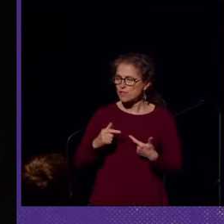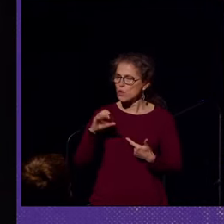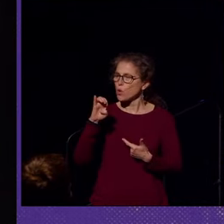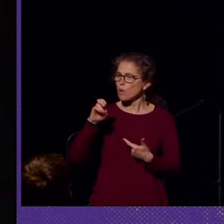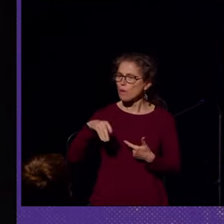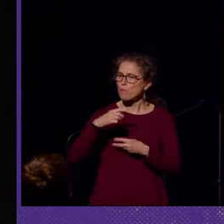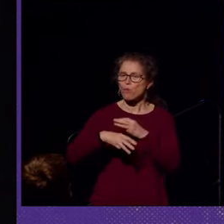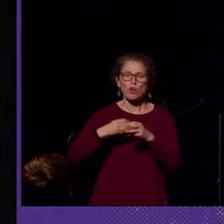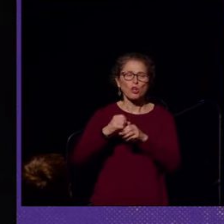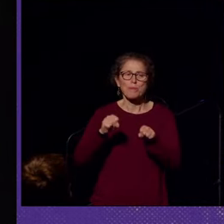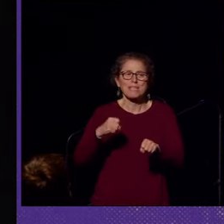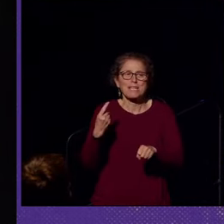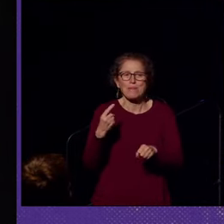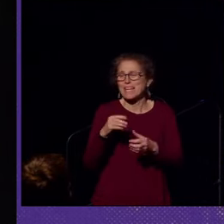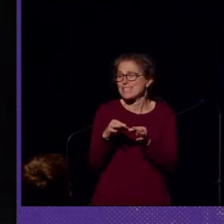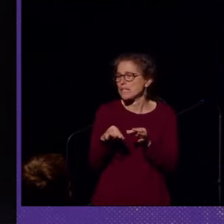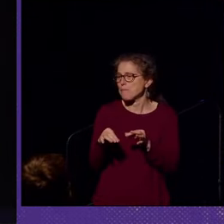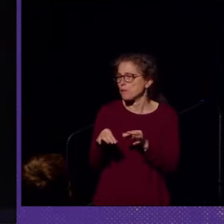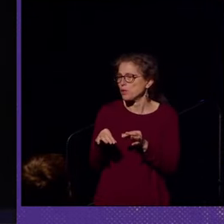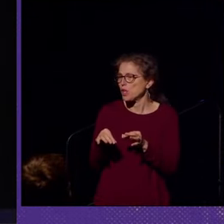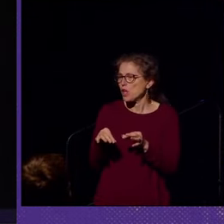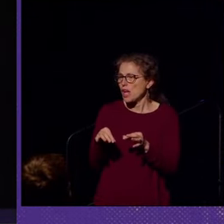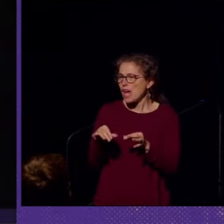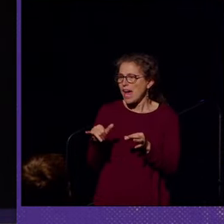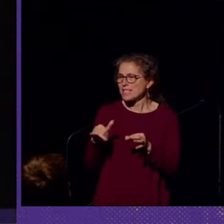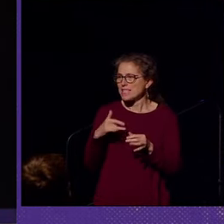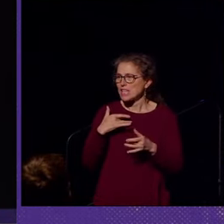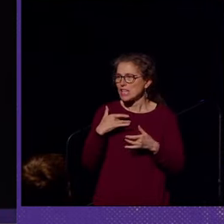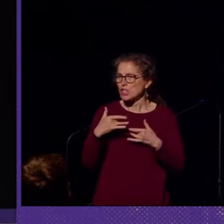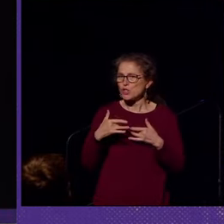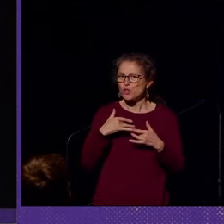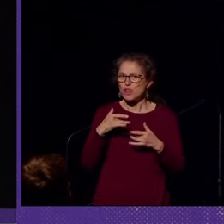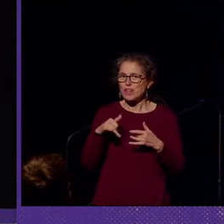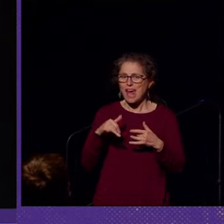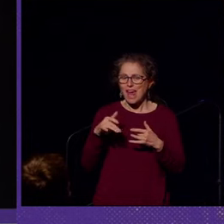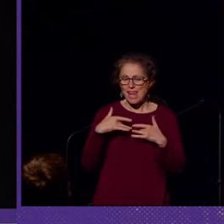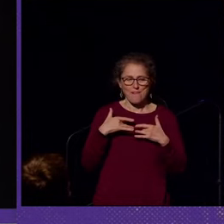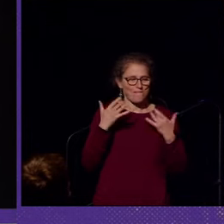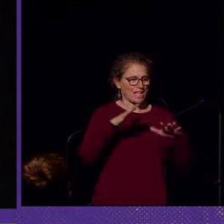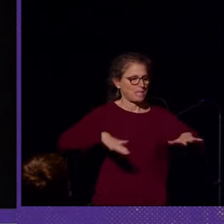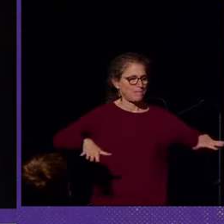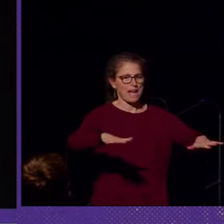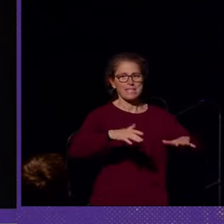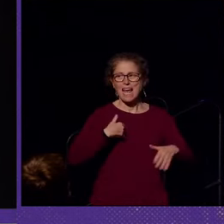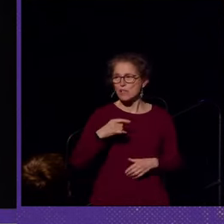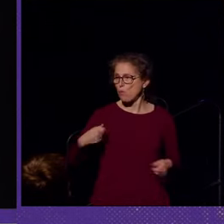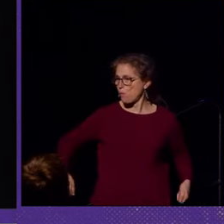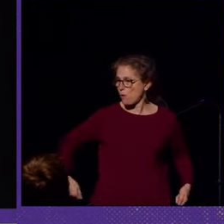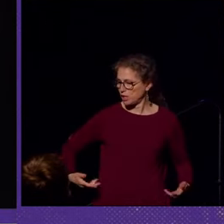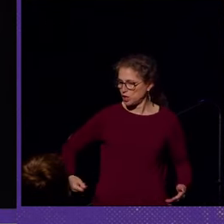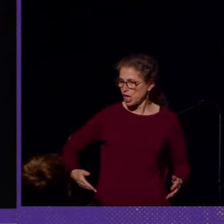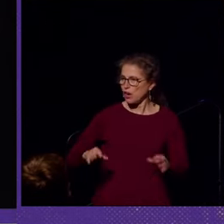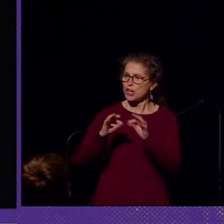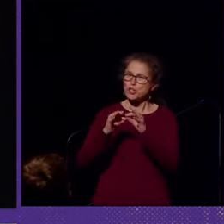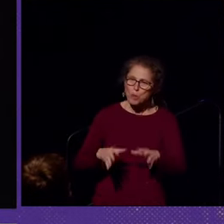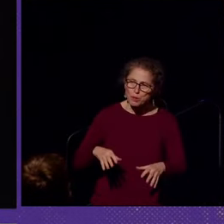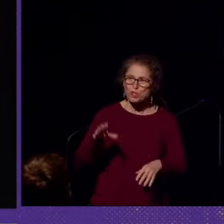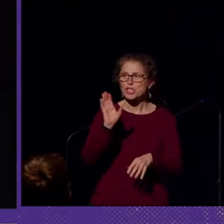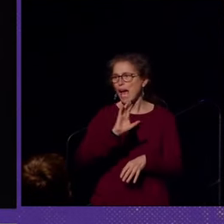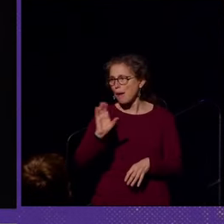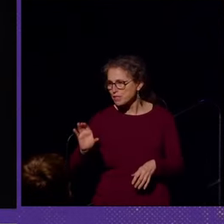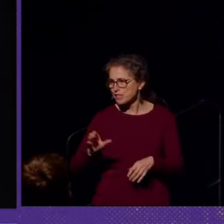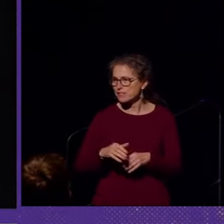crip world can be something as simple as ensuring that an event space has wheelchairs, interpreters, captions.